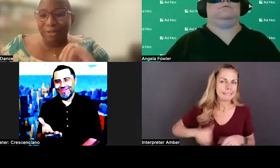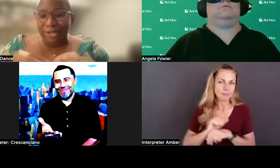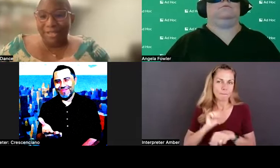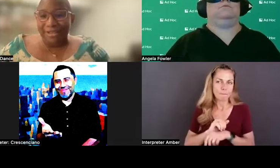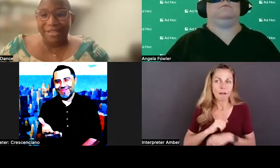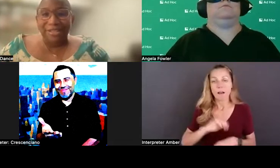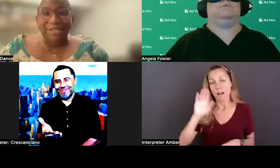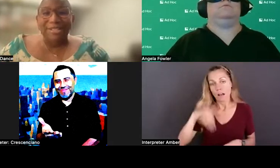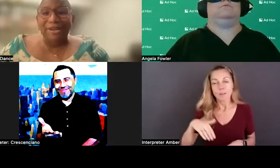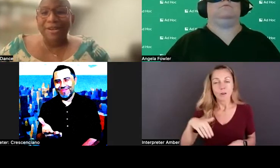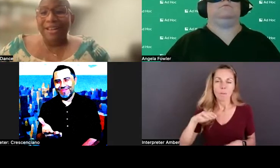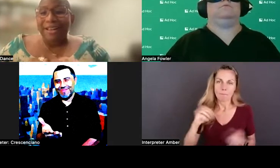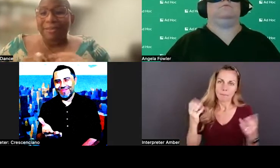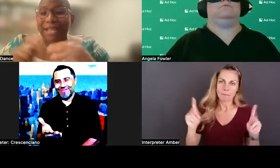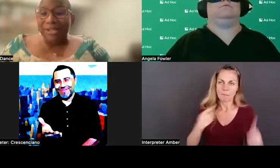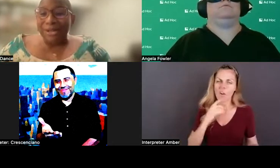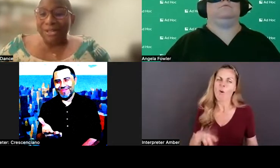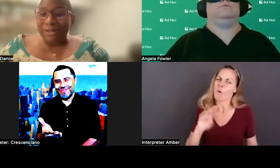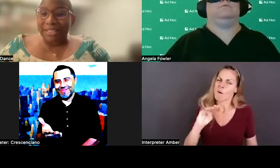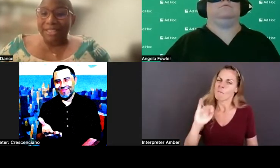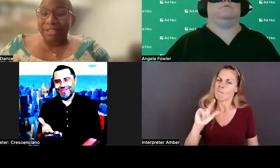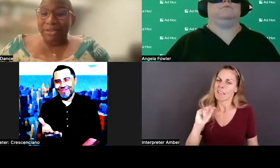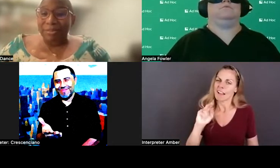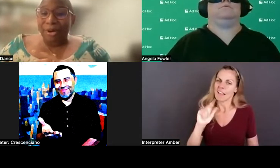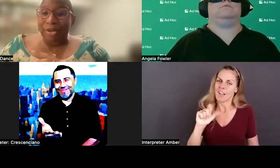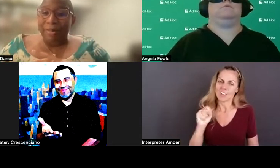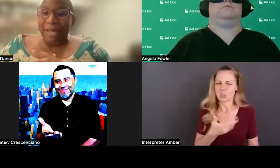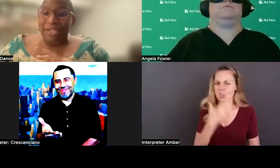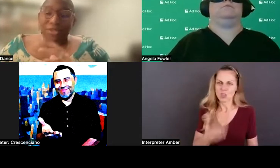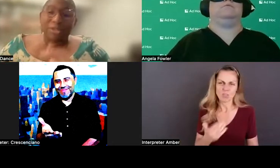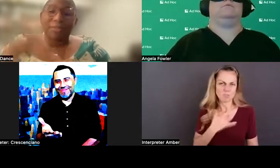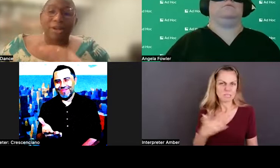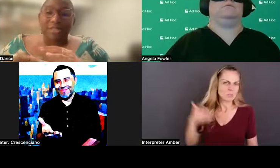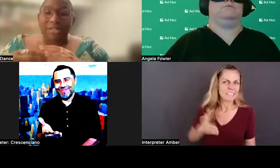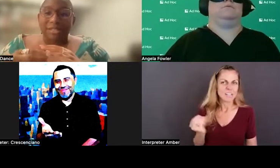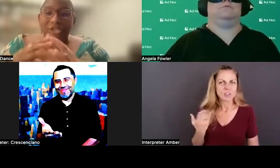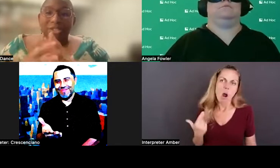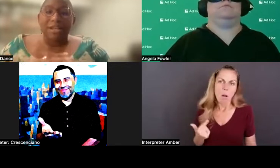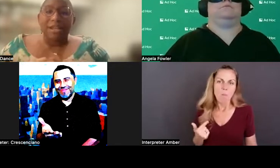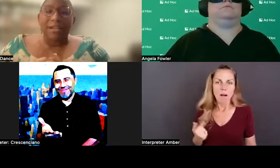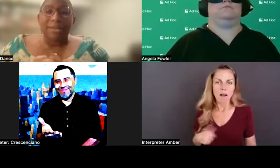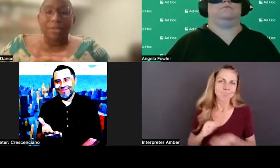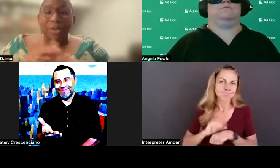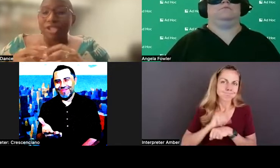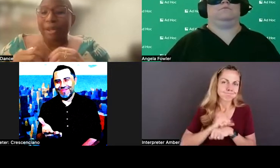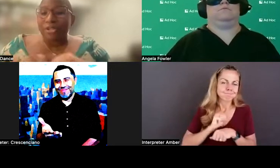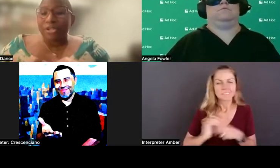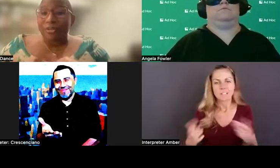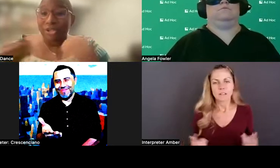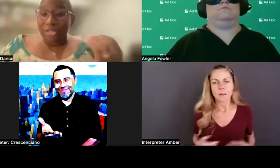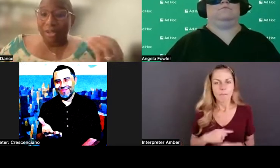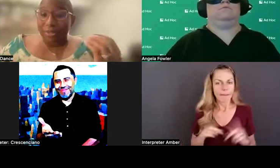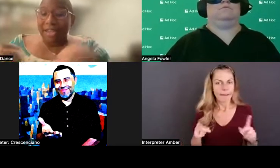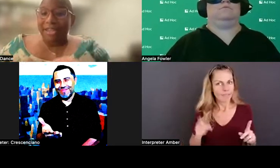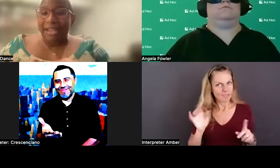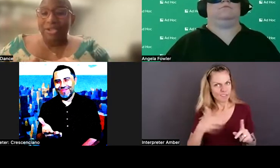are good for a side hustle. And so, um, that's also really a good part about it too. good part of this discussion, kind of like, what did you have to do